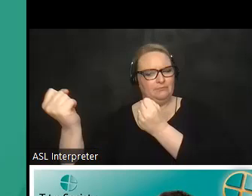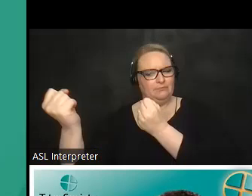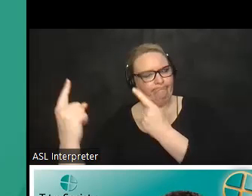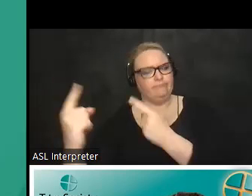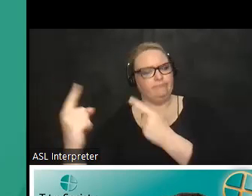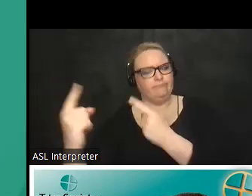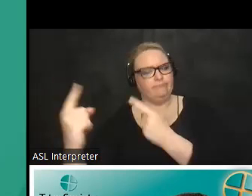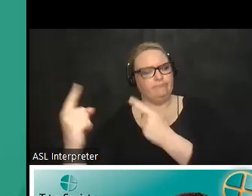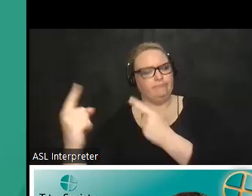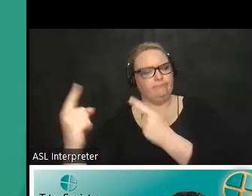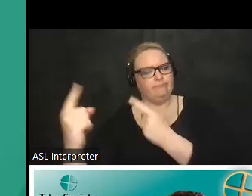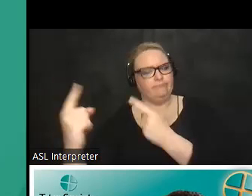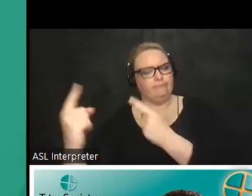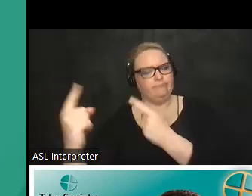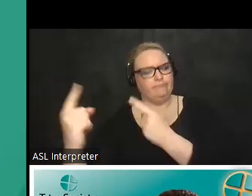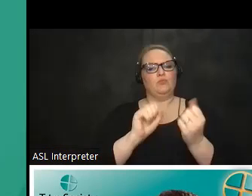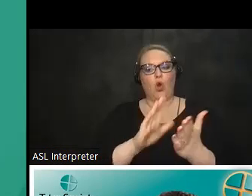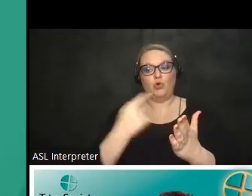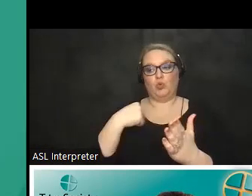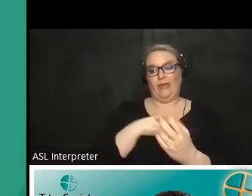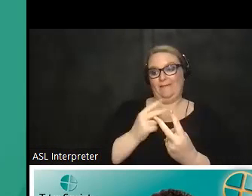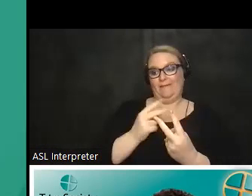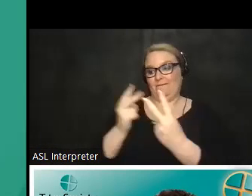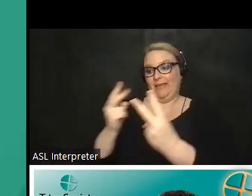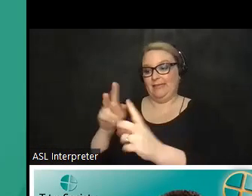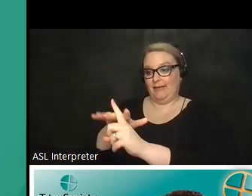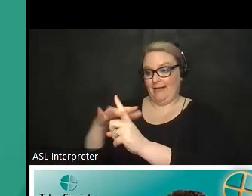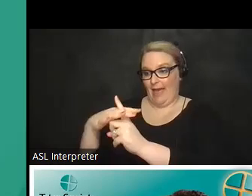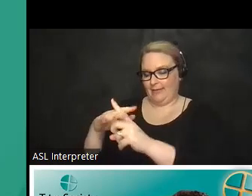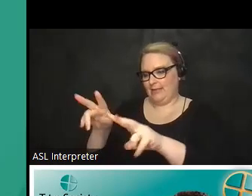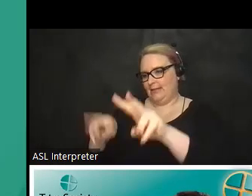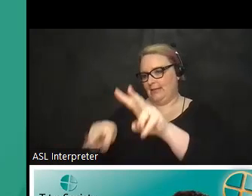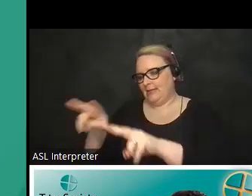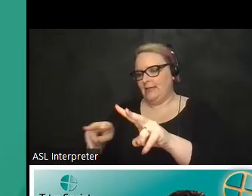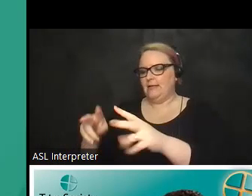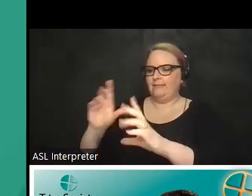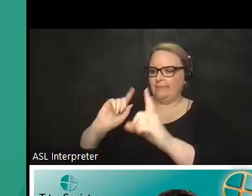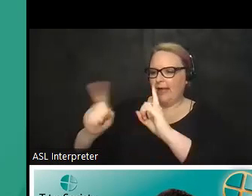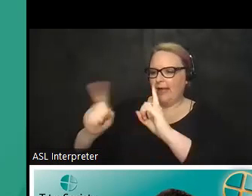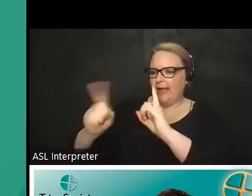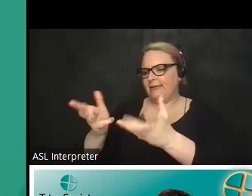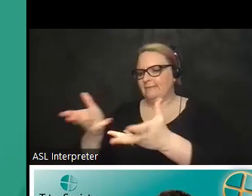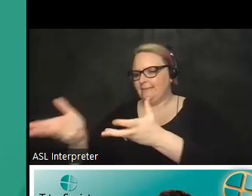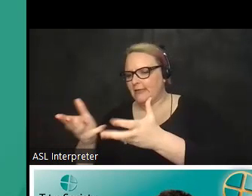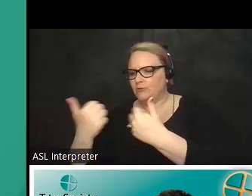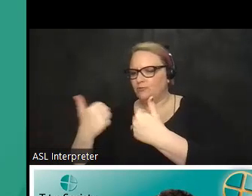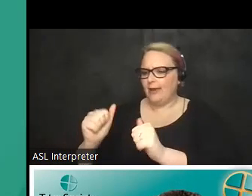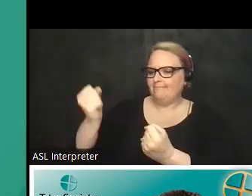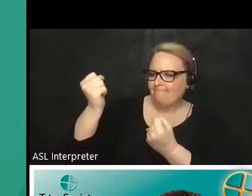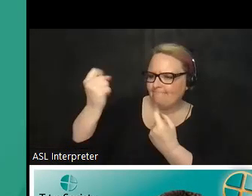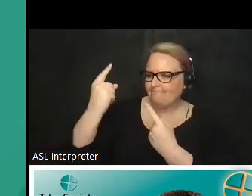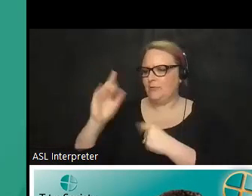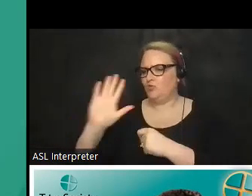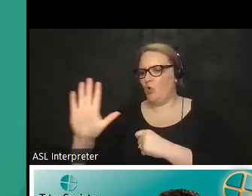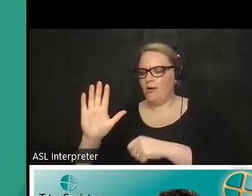of ways either we go visit them in context we go and have conversations with them if possible uh we try to understand uh the